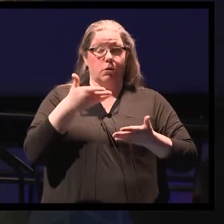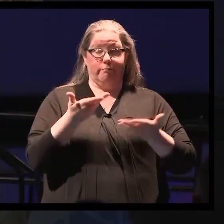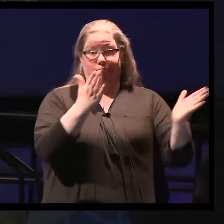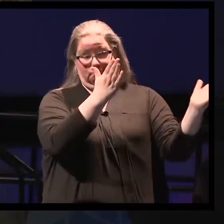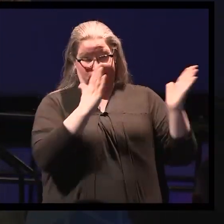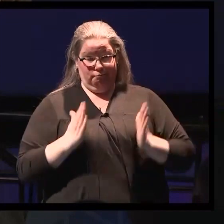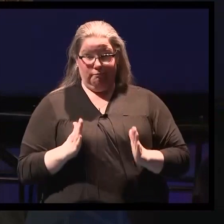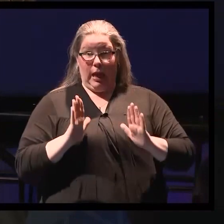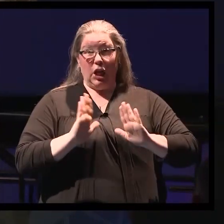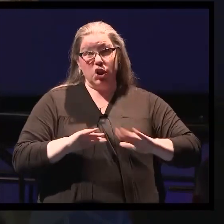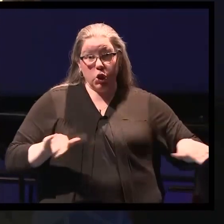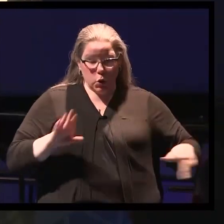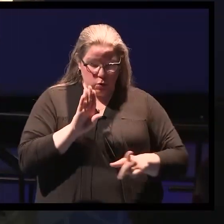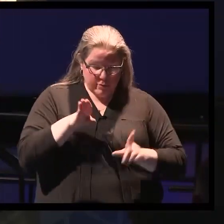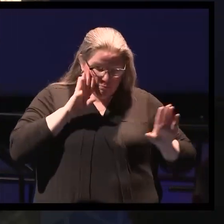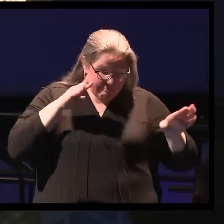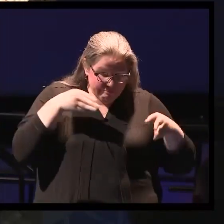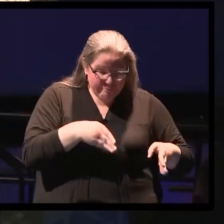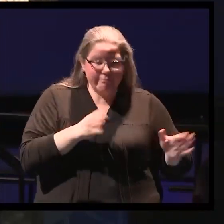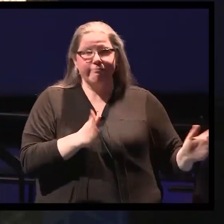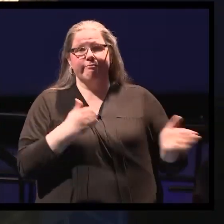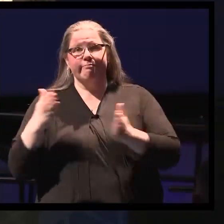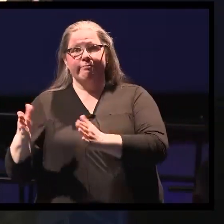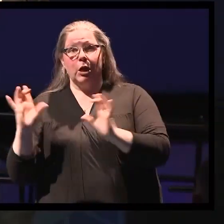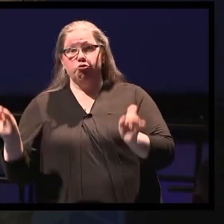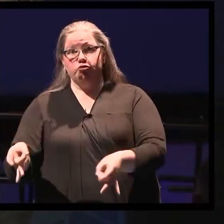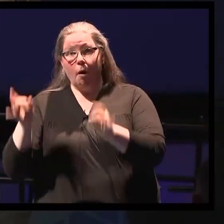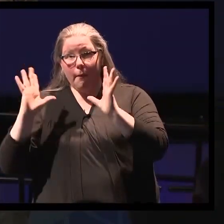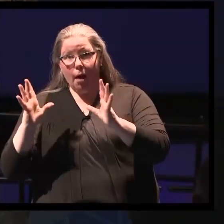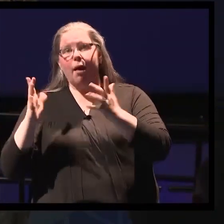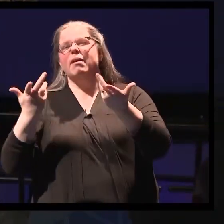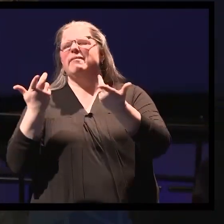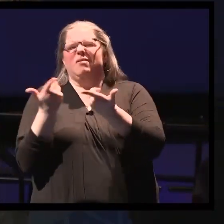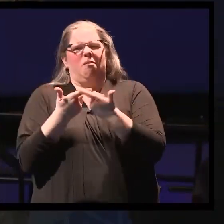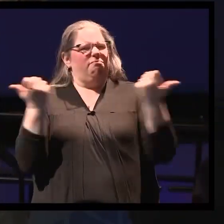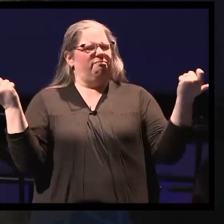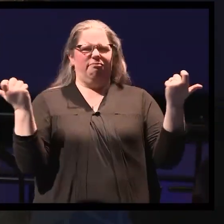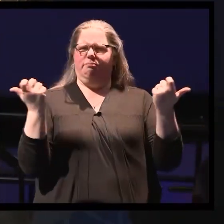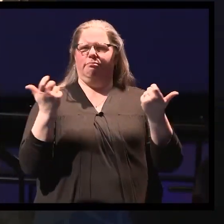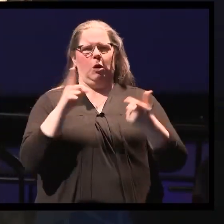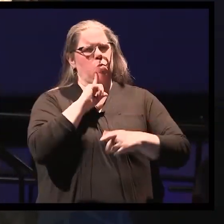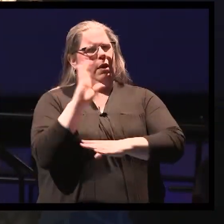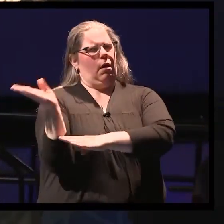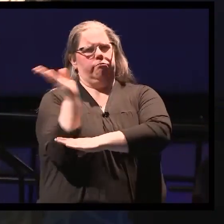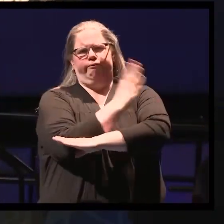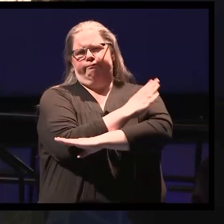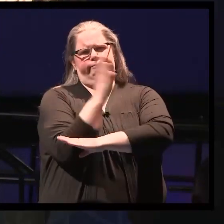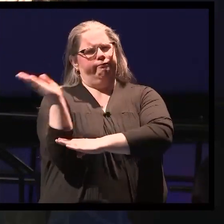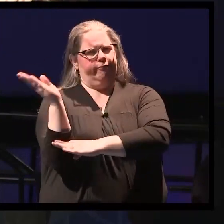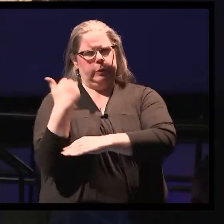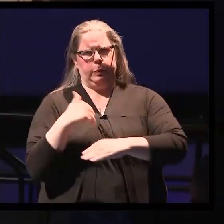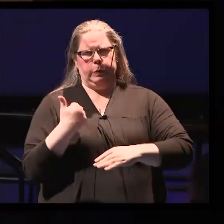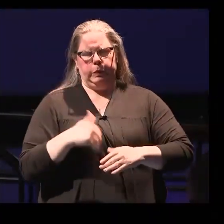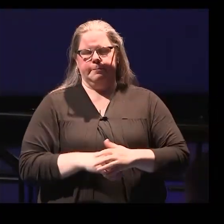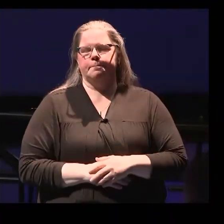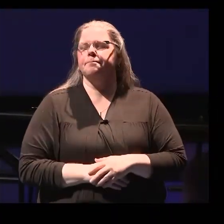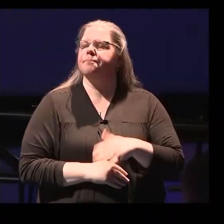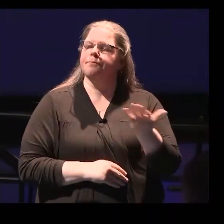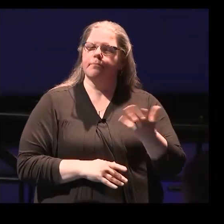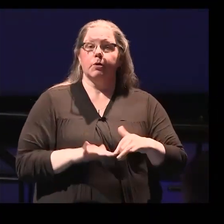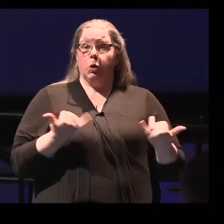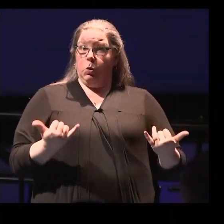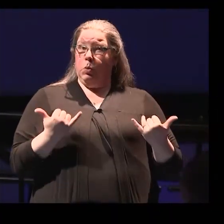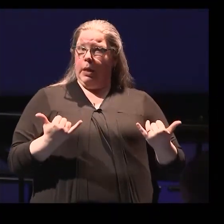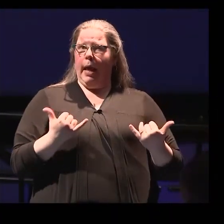neurosurgery. There's trauma. There's spine degenerative disease. So it is a very wide field. So today, we're going to present